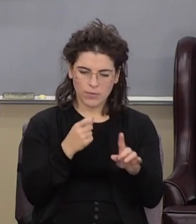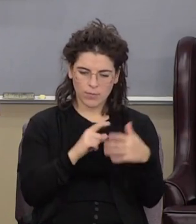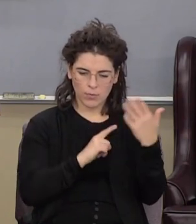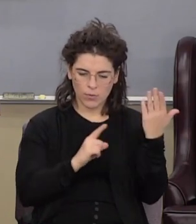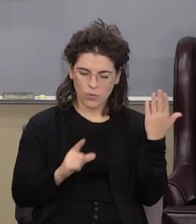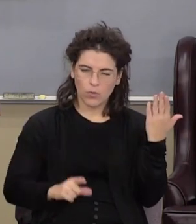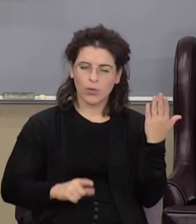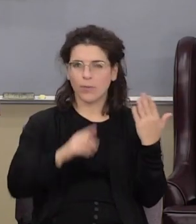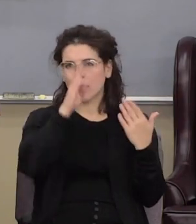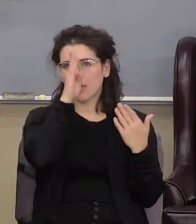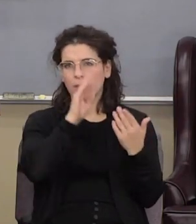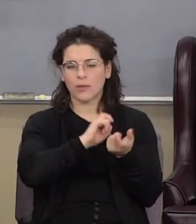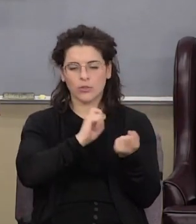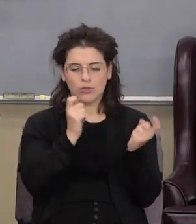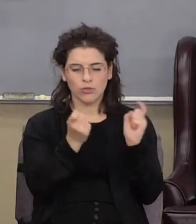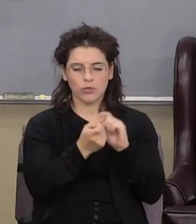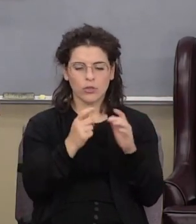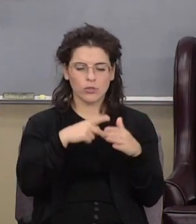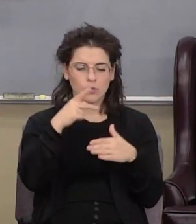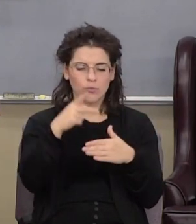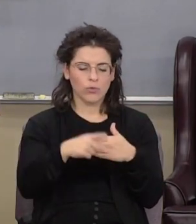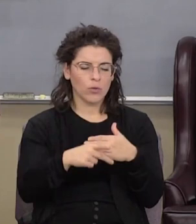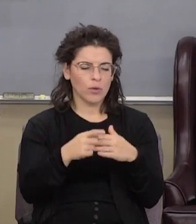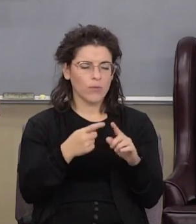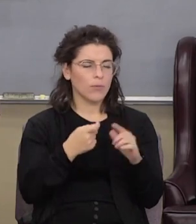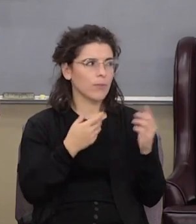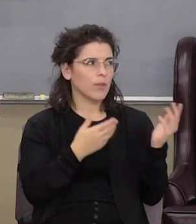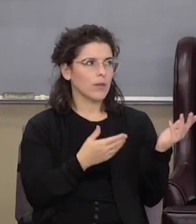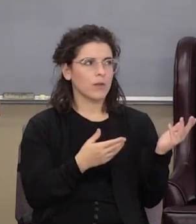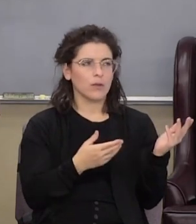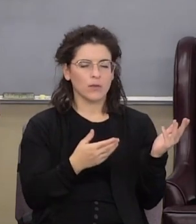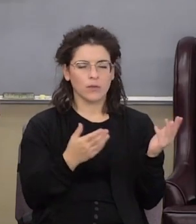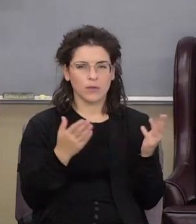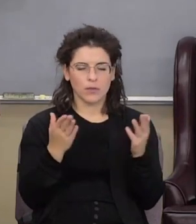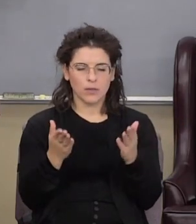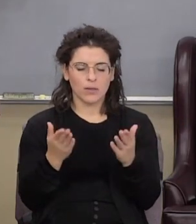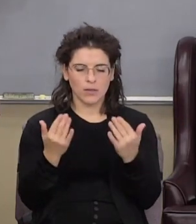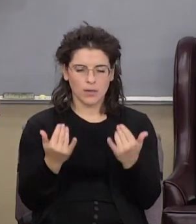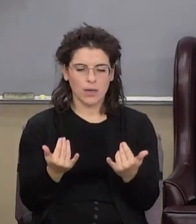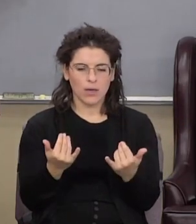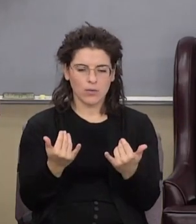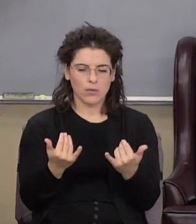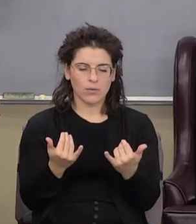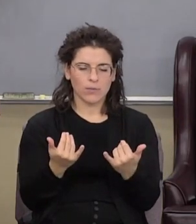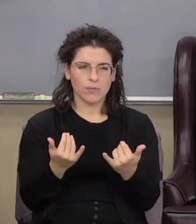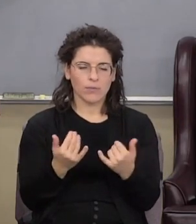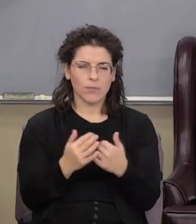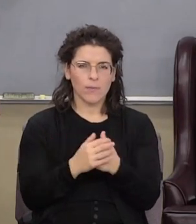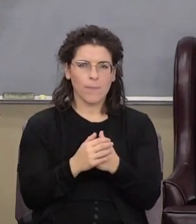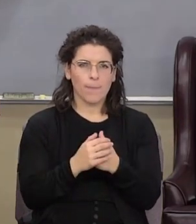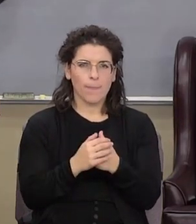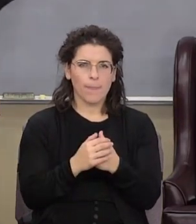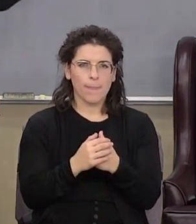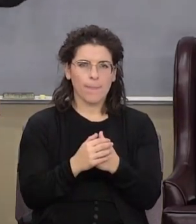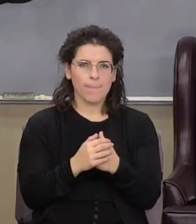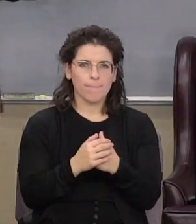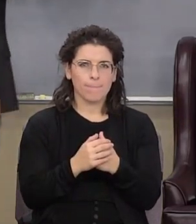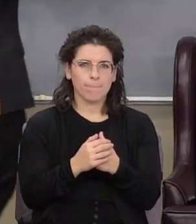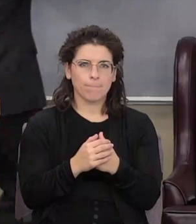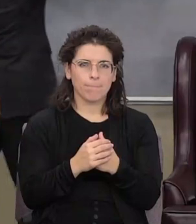because God has changed his program from back there to where we are today this thing